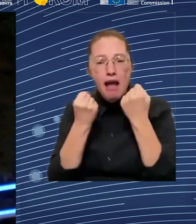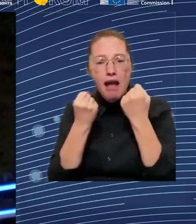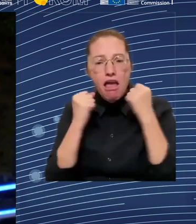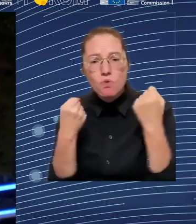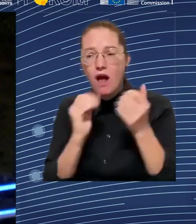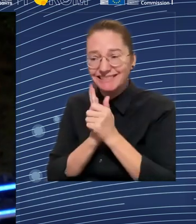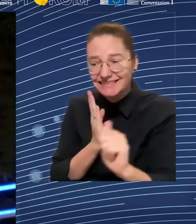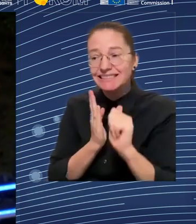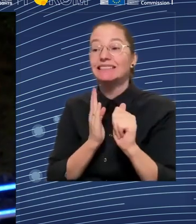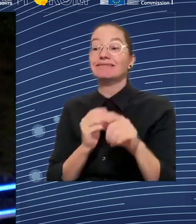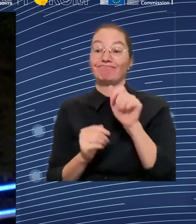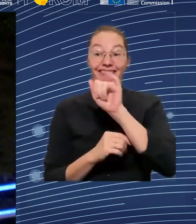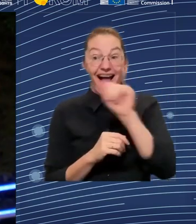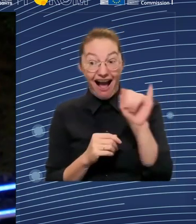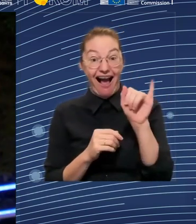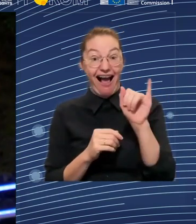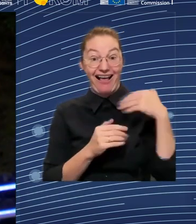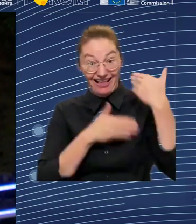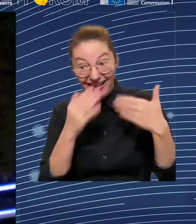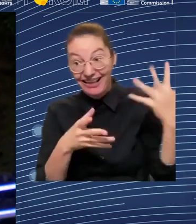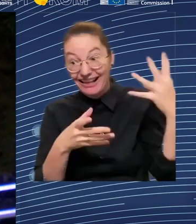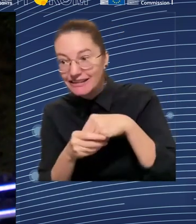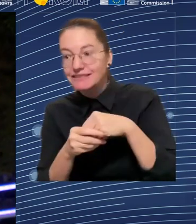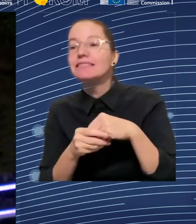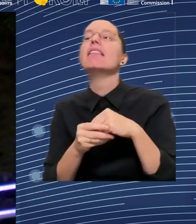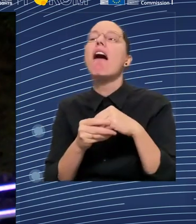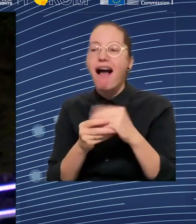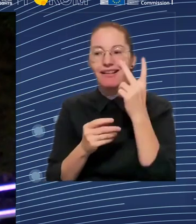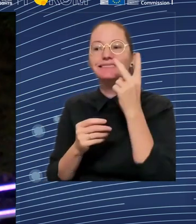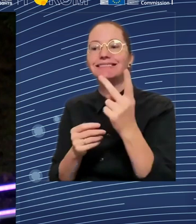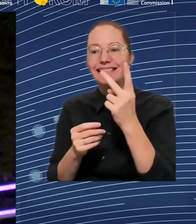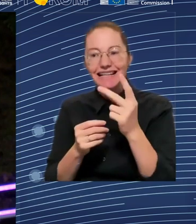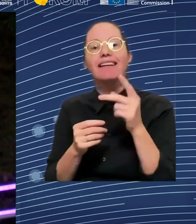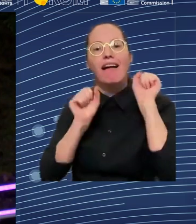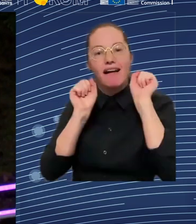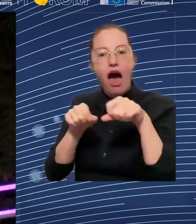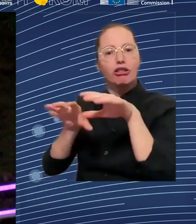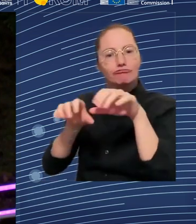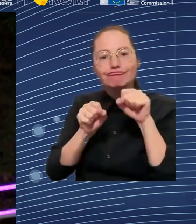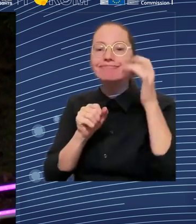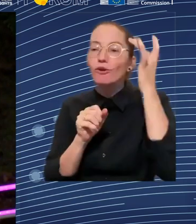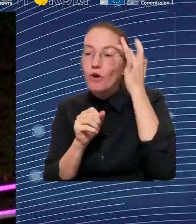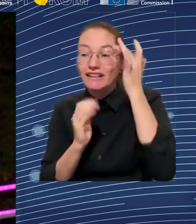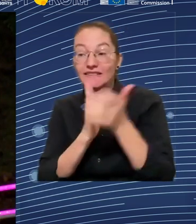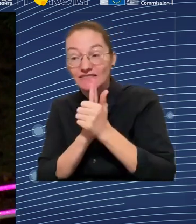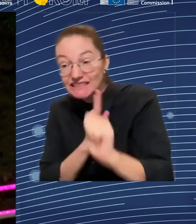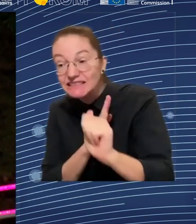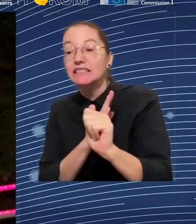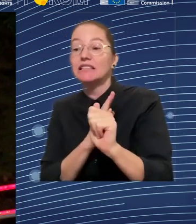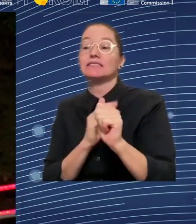But that's only a small part of the increased demand for higher skills. The AI workforce currently